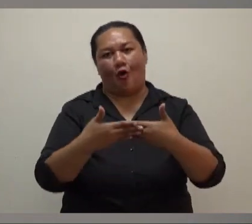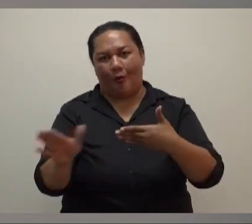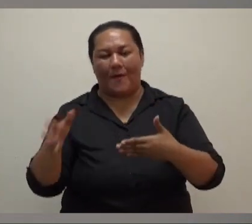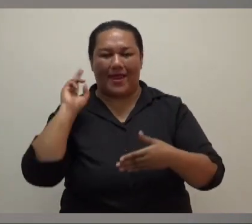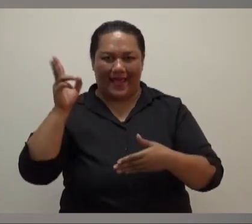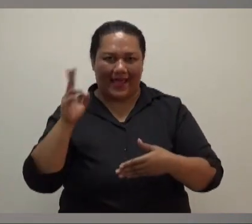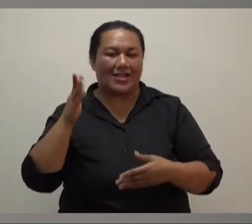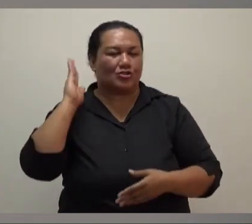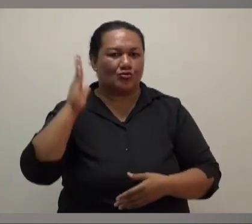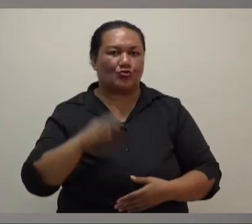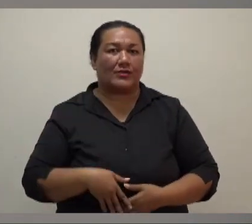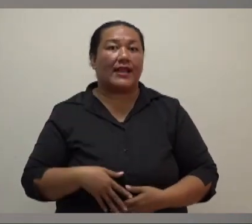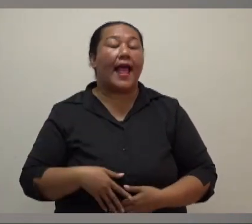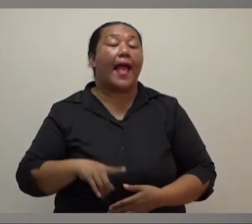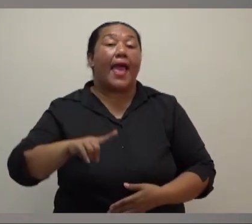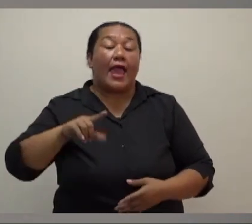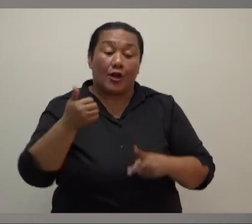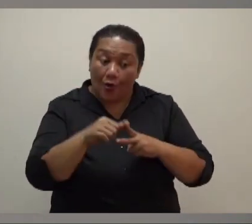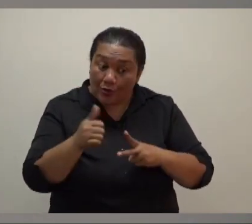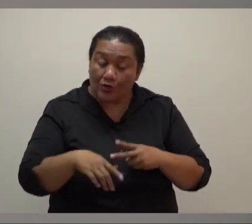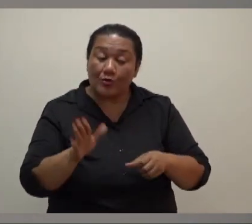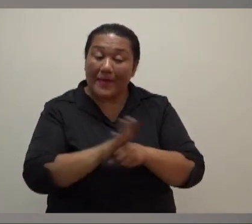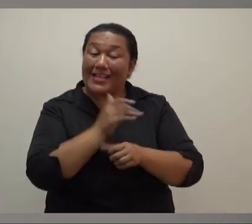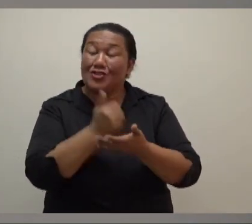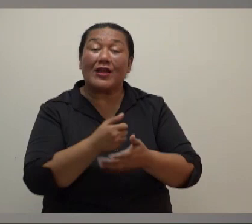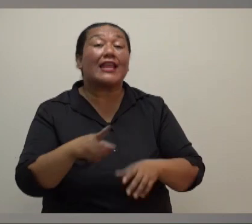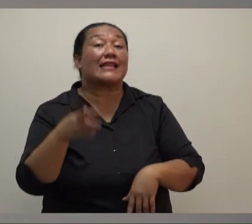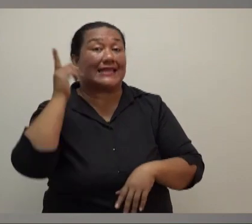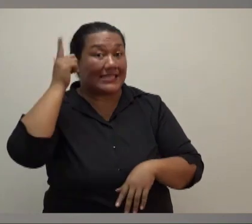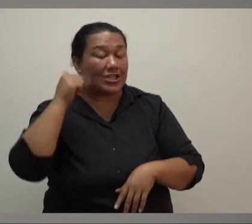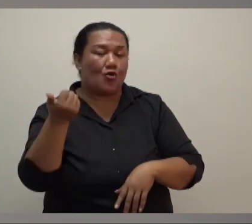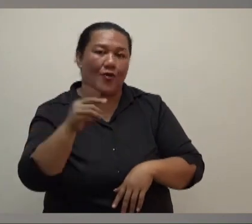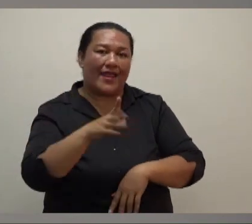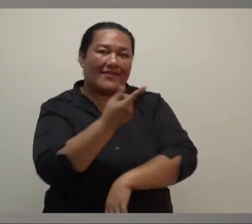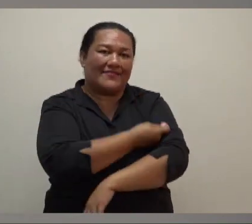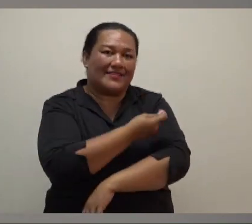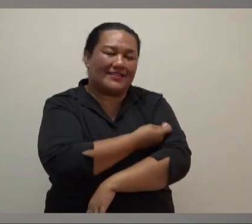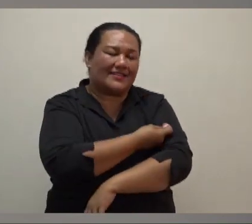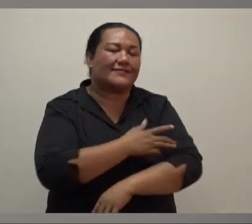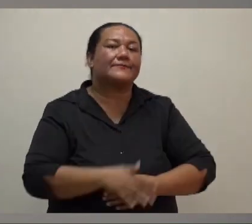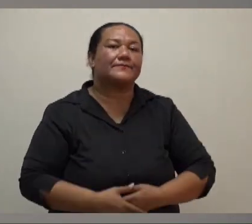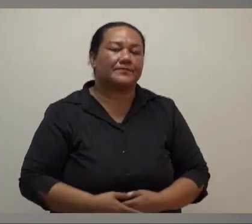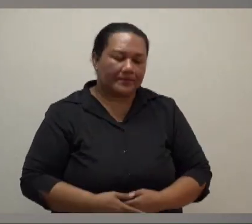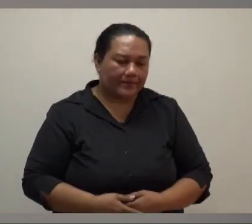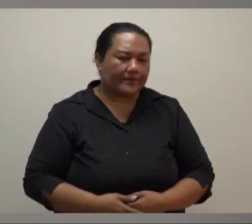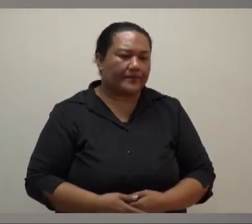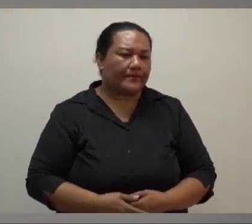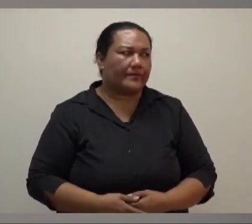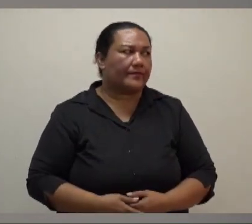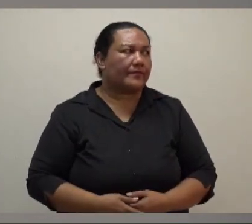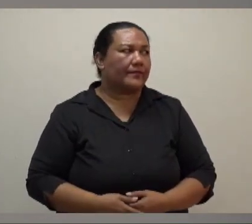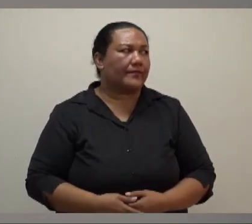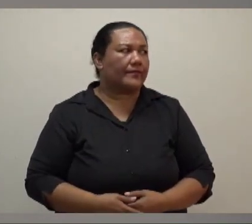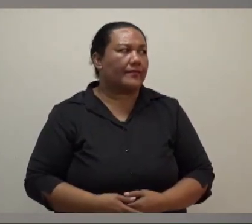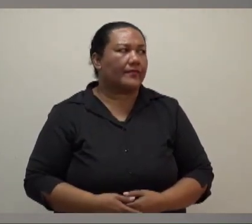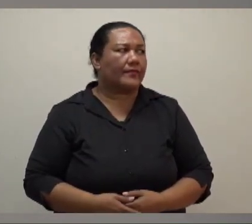know, teachers have been vaccinated, the school environment has got all the COVID-safe protocols, they have to prepare for classes, the classes are going to be on. So